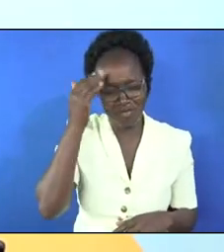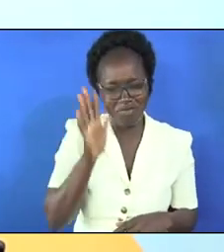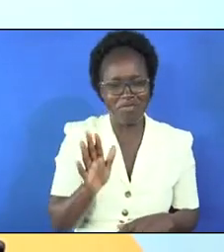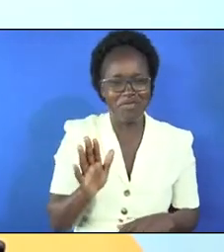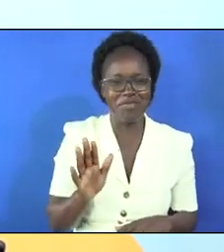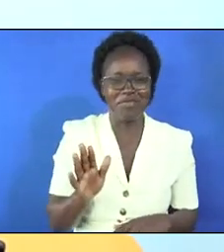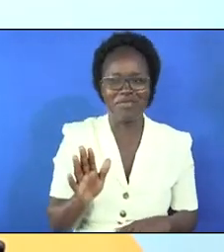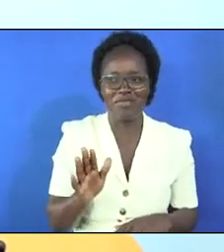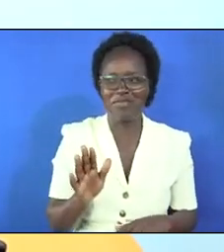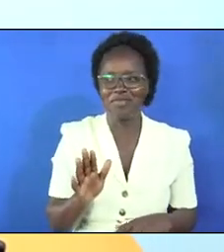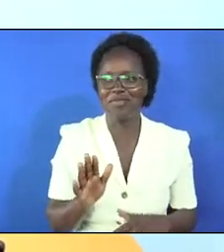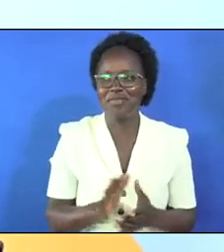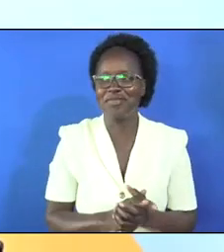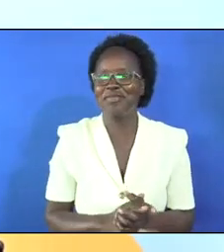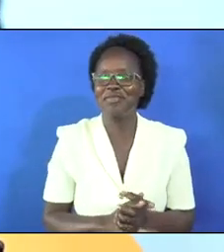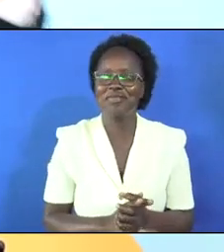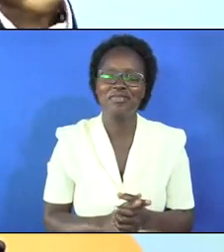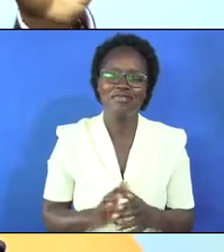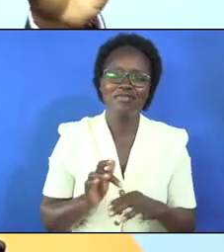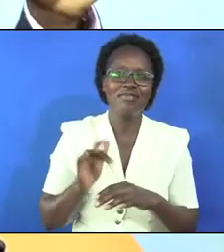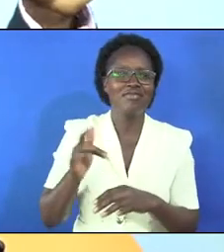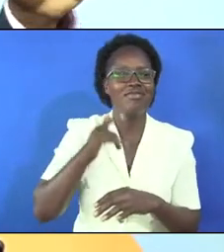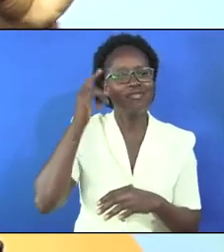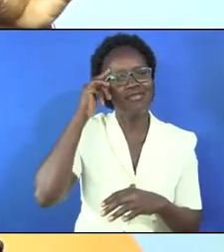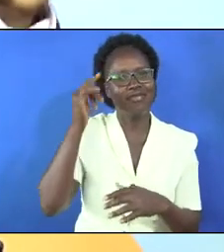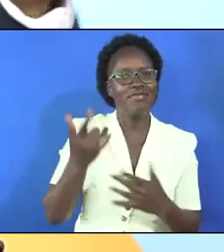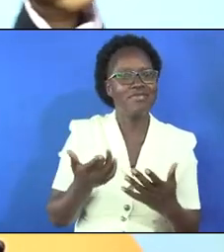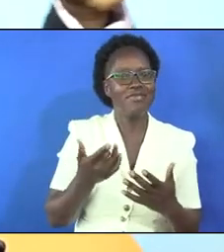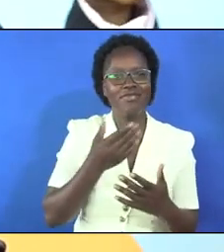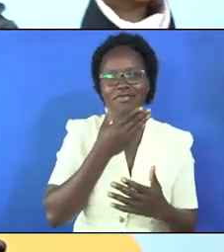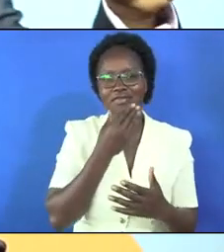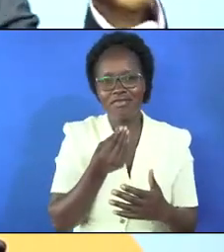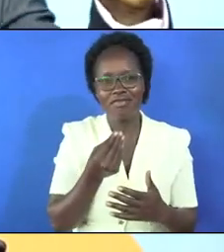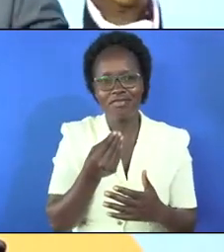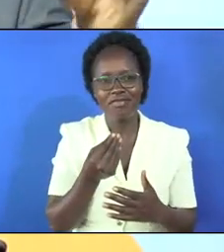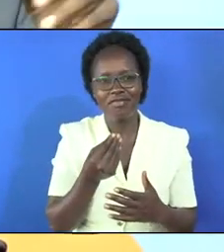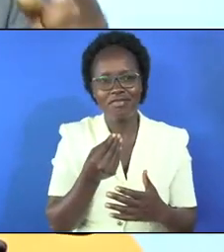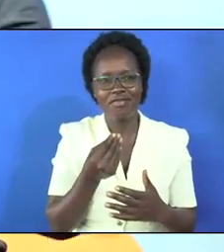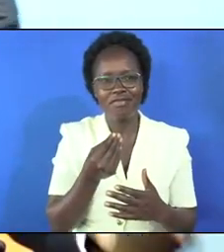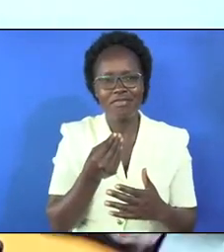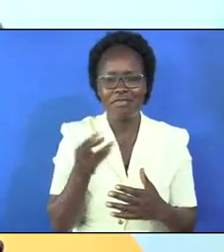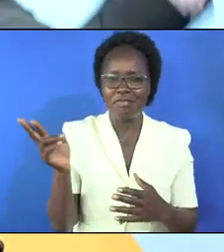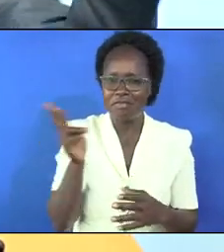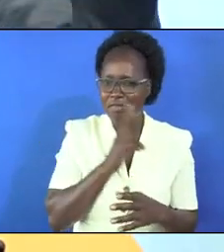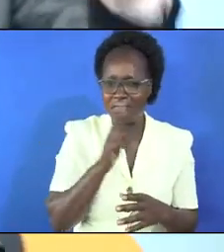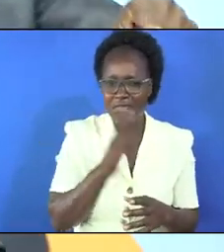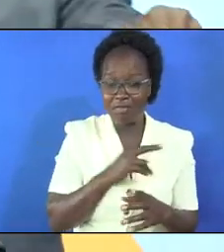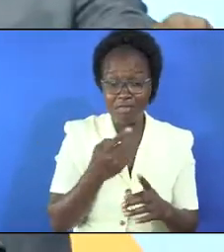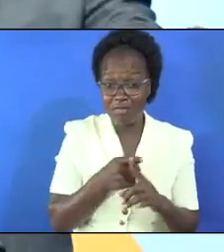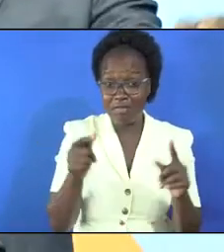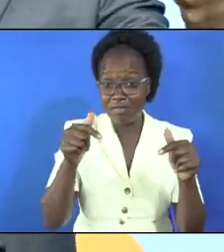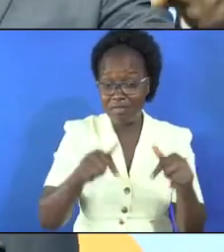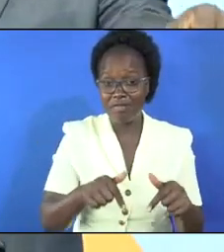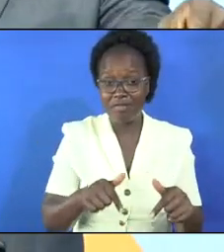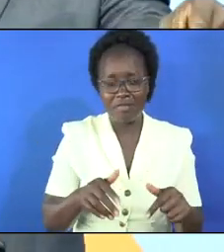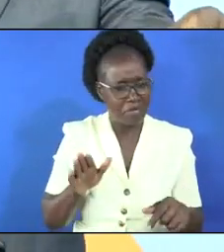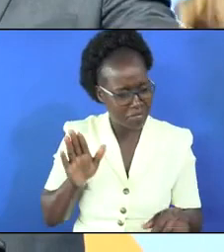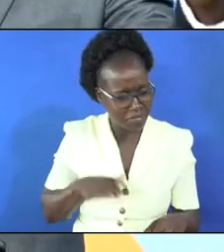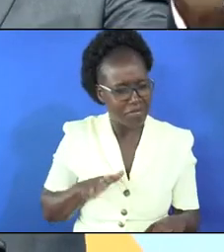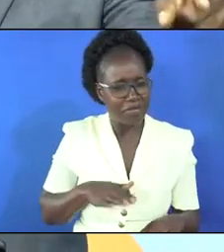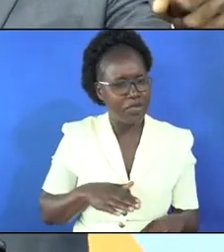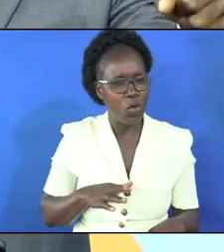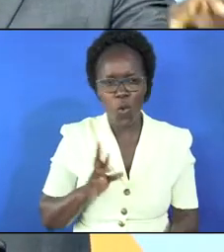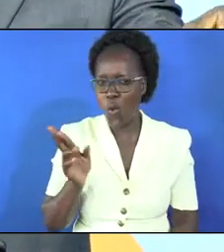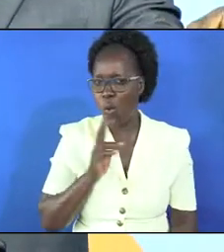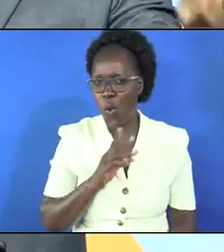initially i thought it was the men who are very brutal but even today women